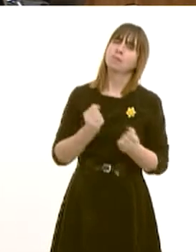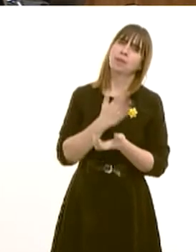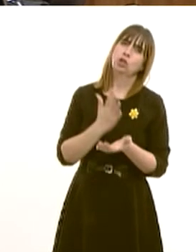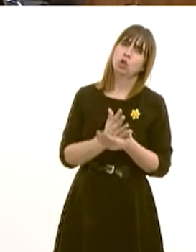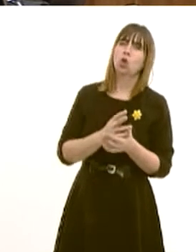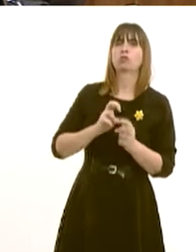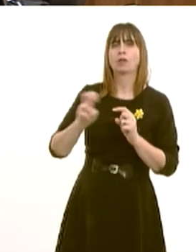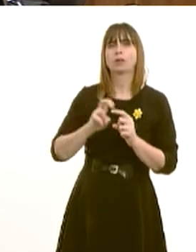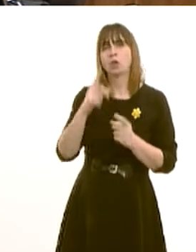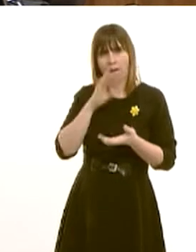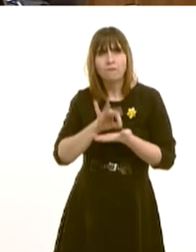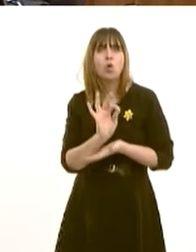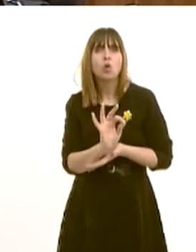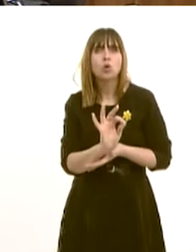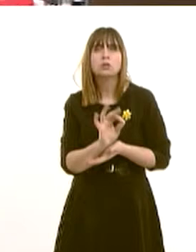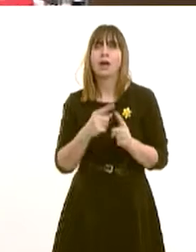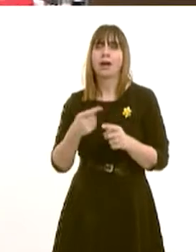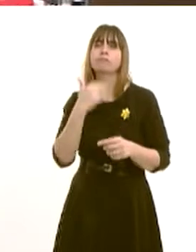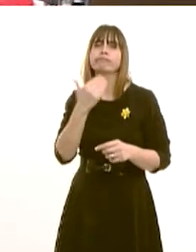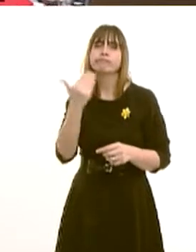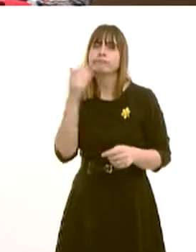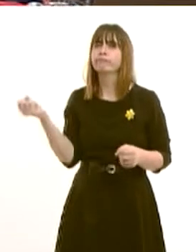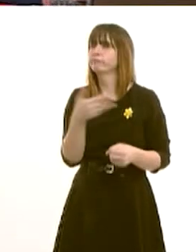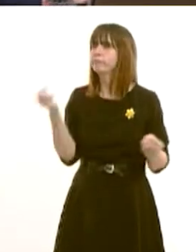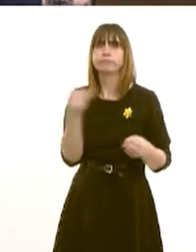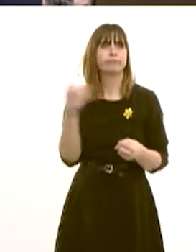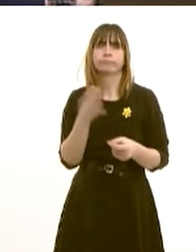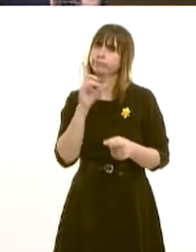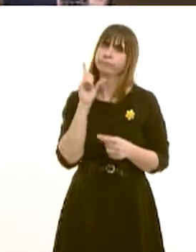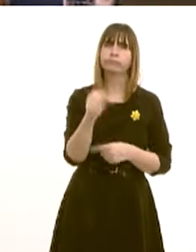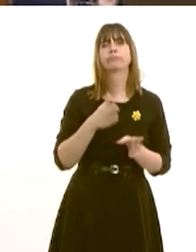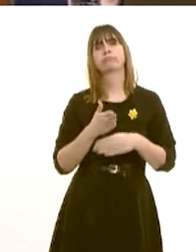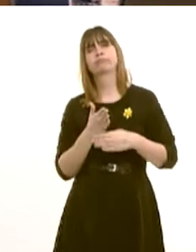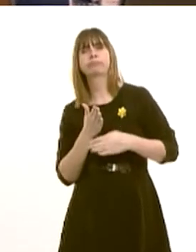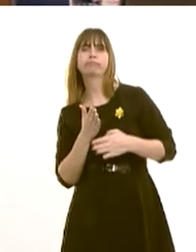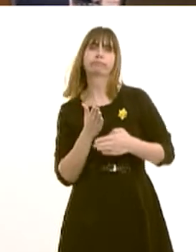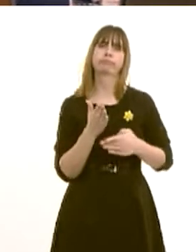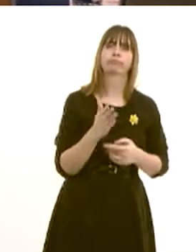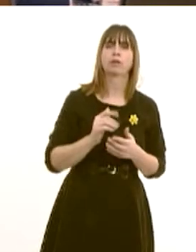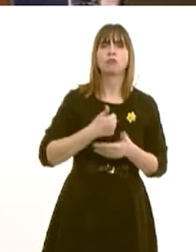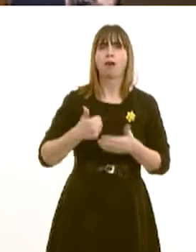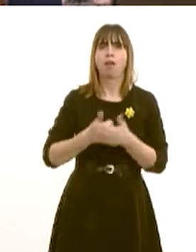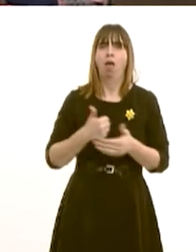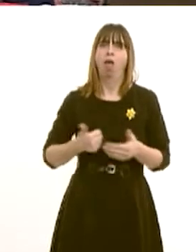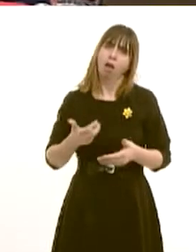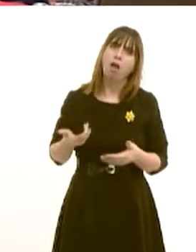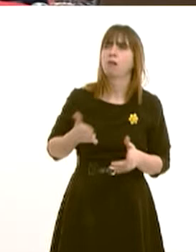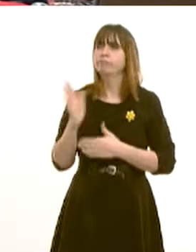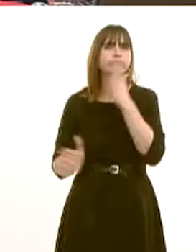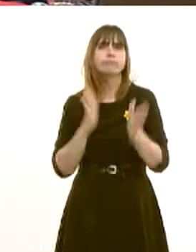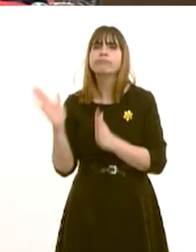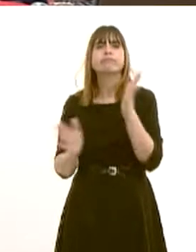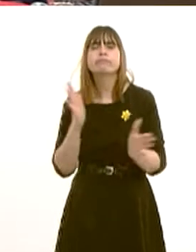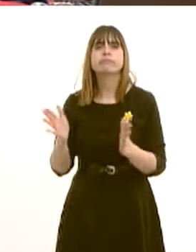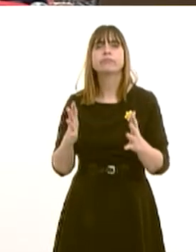available, which is why, of course, the metro is so important, to make sure that we have faster, more comfortable, more frequent services across the – what